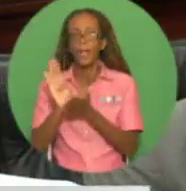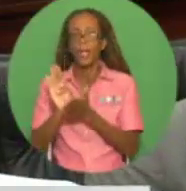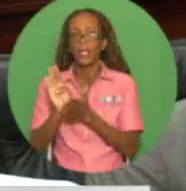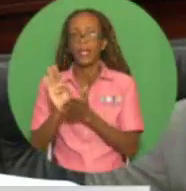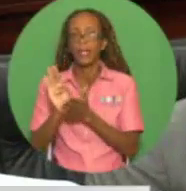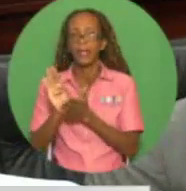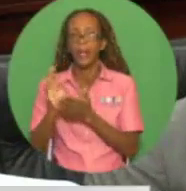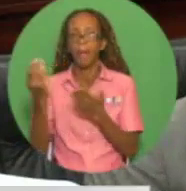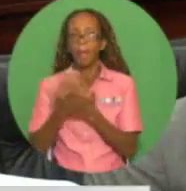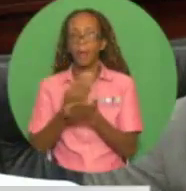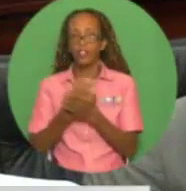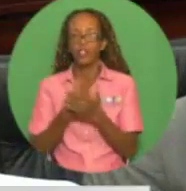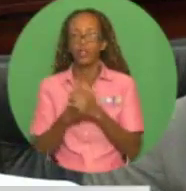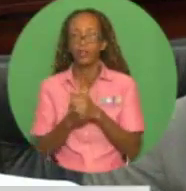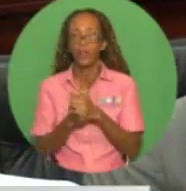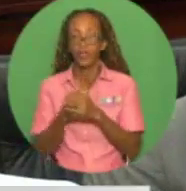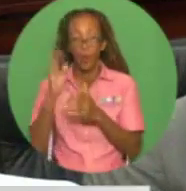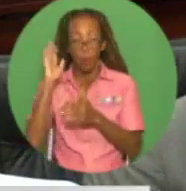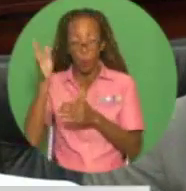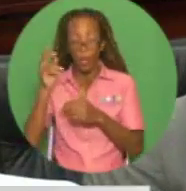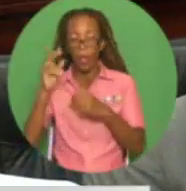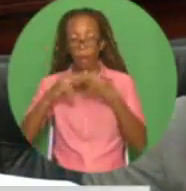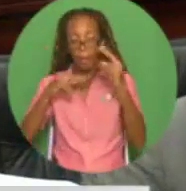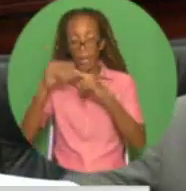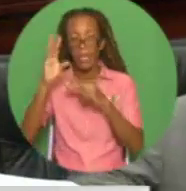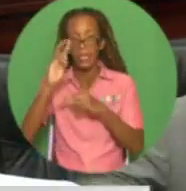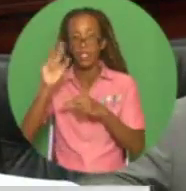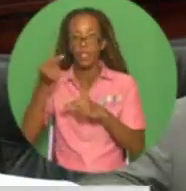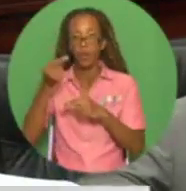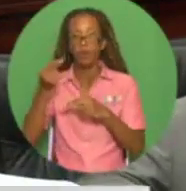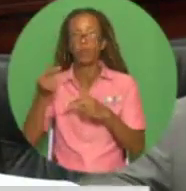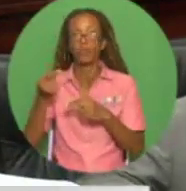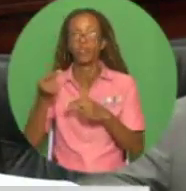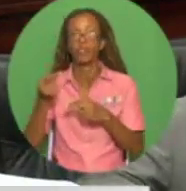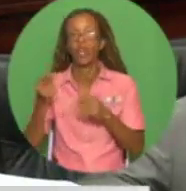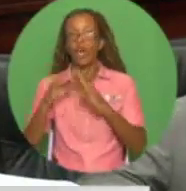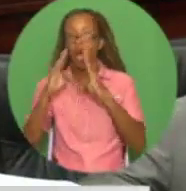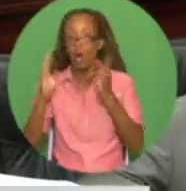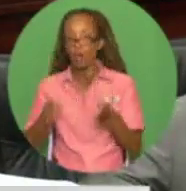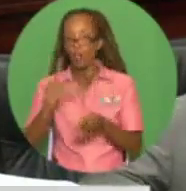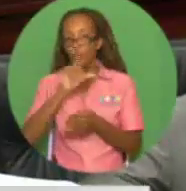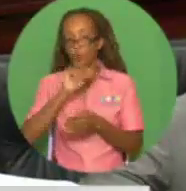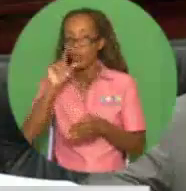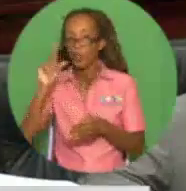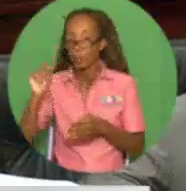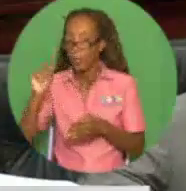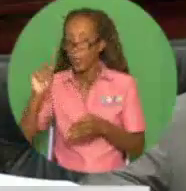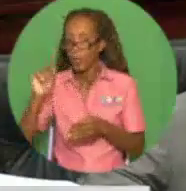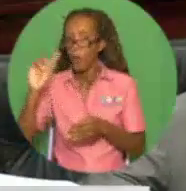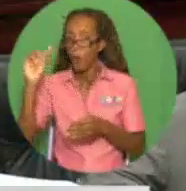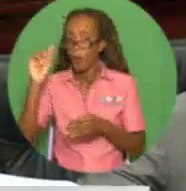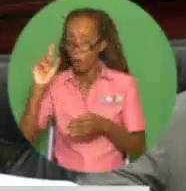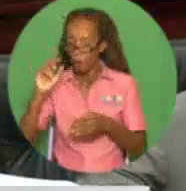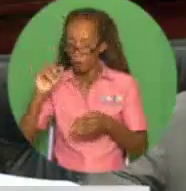generate 6,000 units by 2020 across 24 communities throughout Trinidad and Tobago.